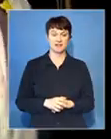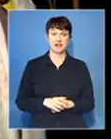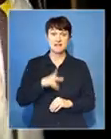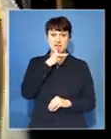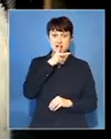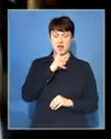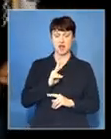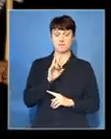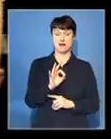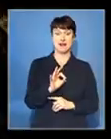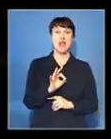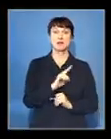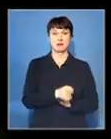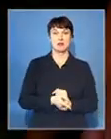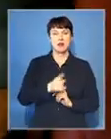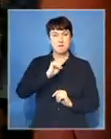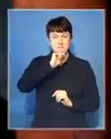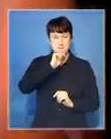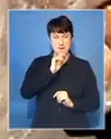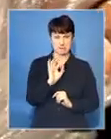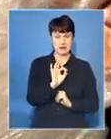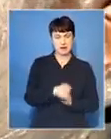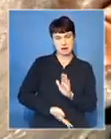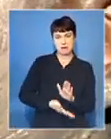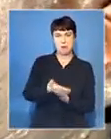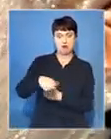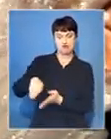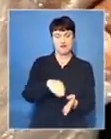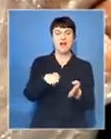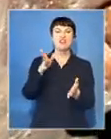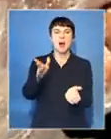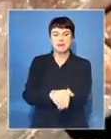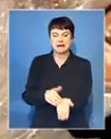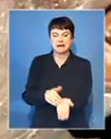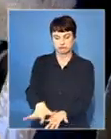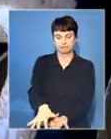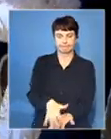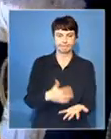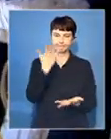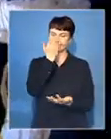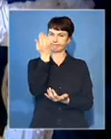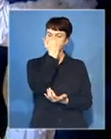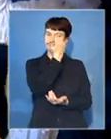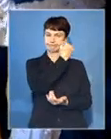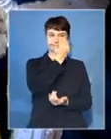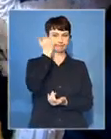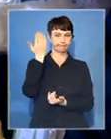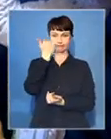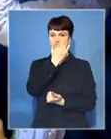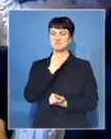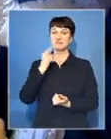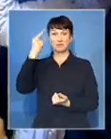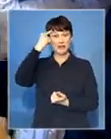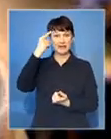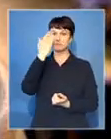Monday, the journey to the river begins. Anthony undergoes a mud smearing process by the river banks. The mud is believed to be of